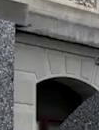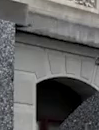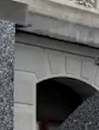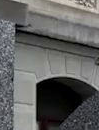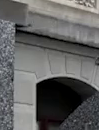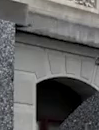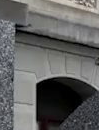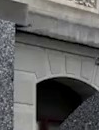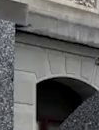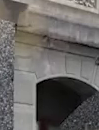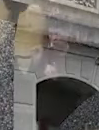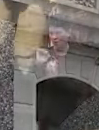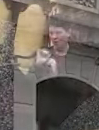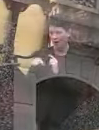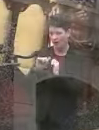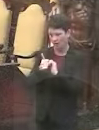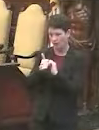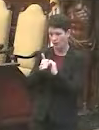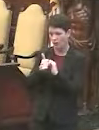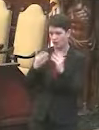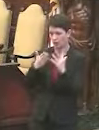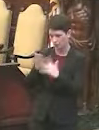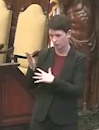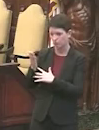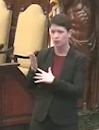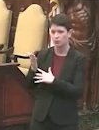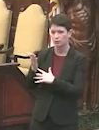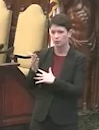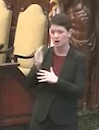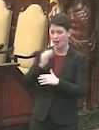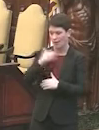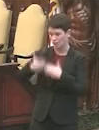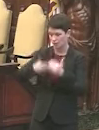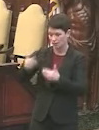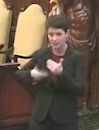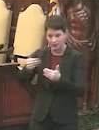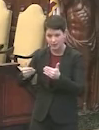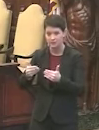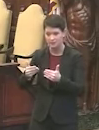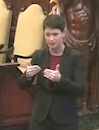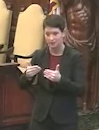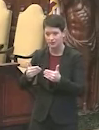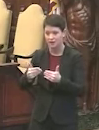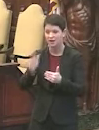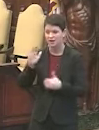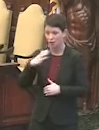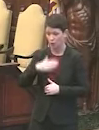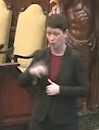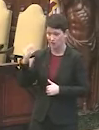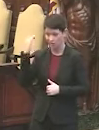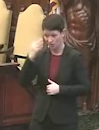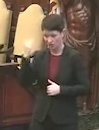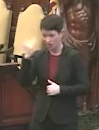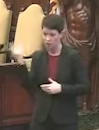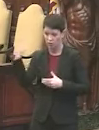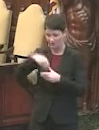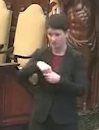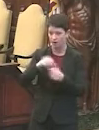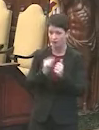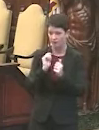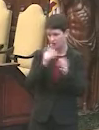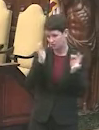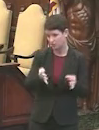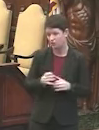them so we know when we're going through, uh, our process that, uh, their, their wishes or their thoughts are taken in consideration.